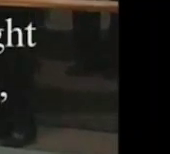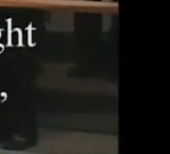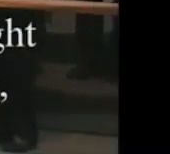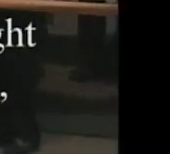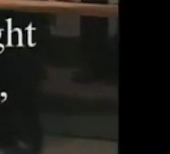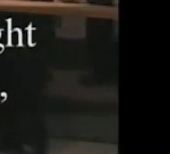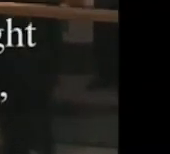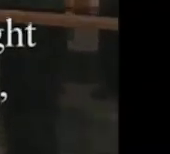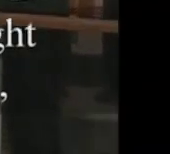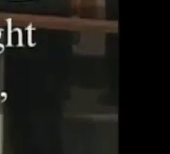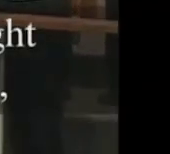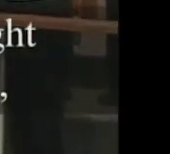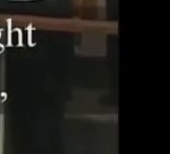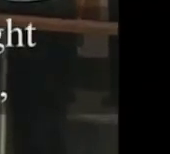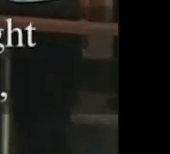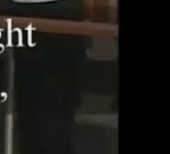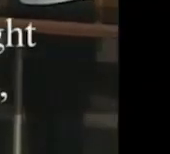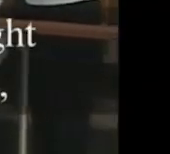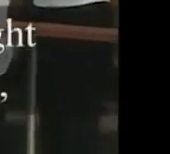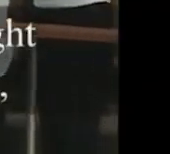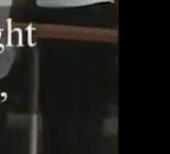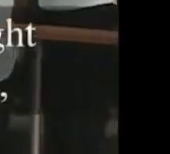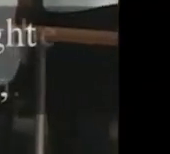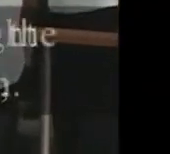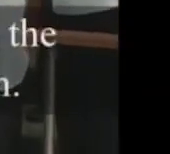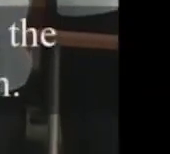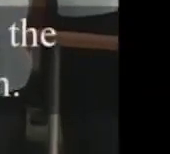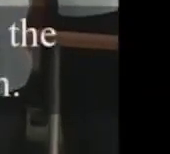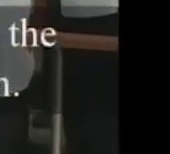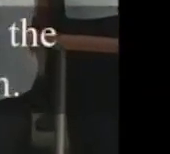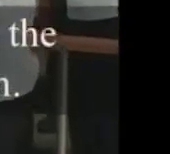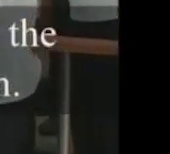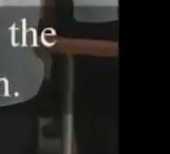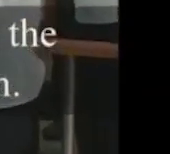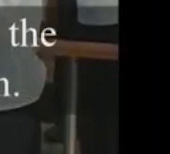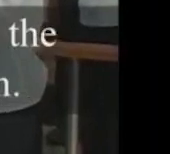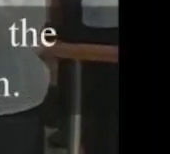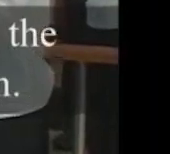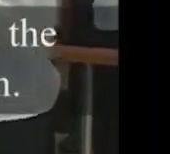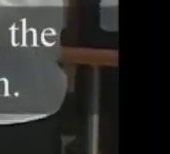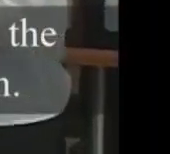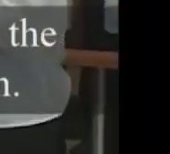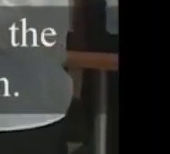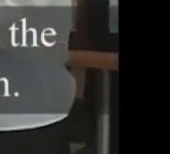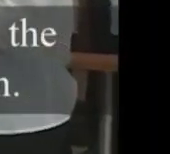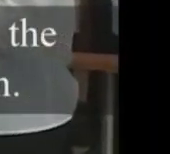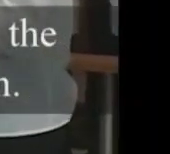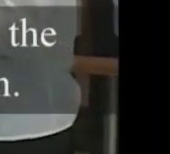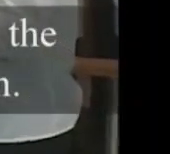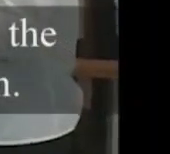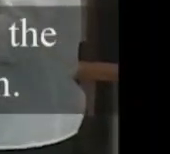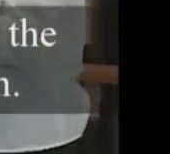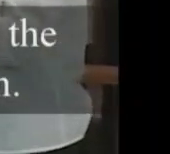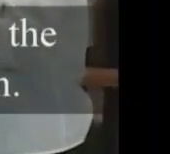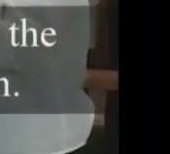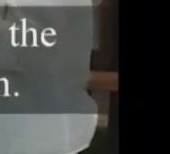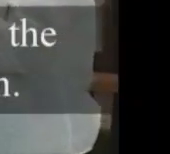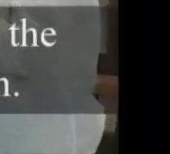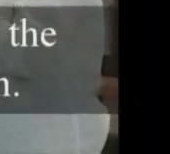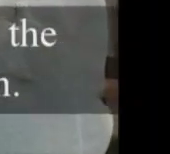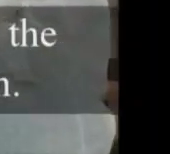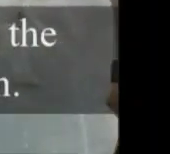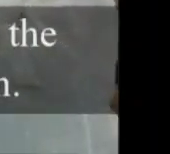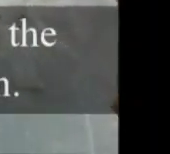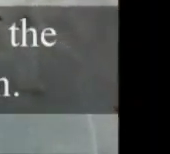like an evening gone, short as the wash that ends of